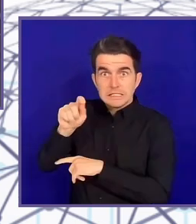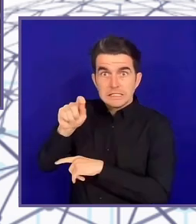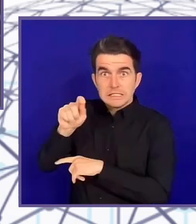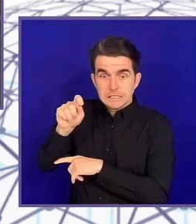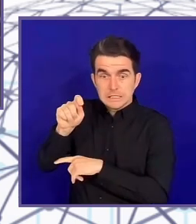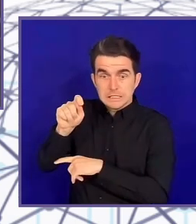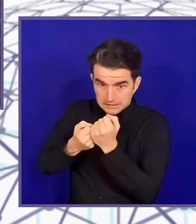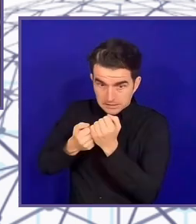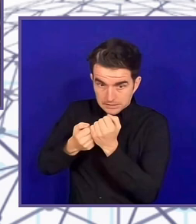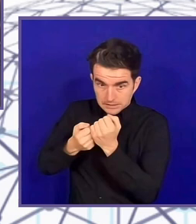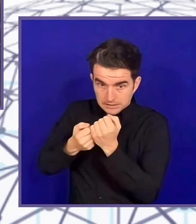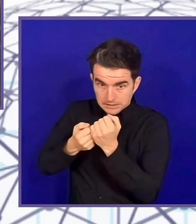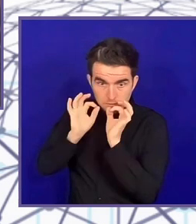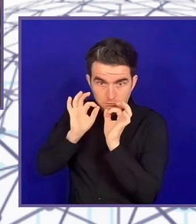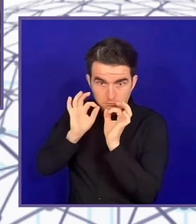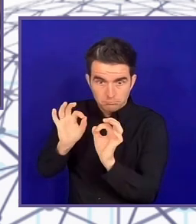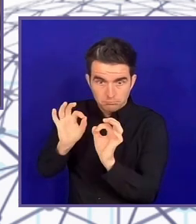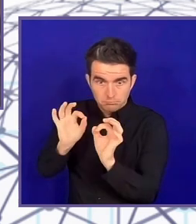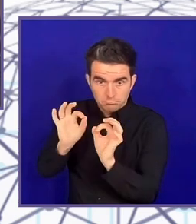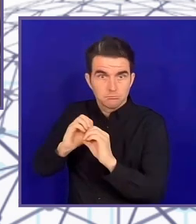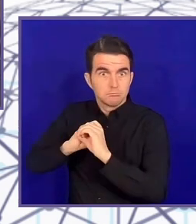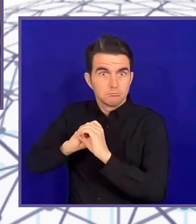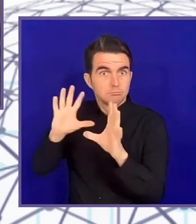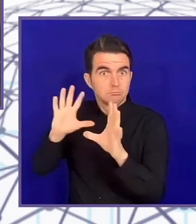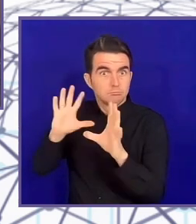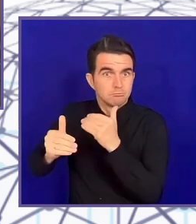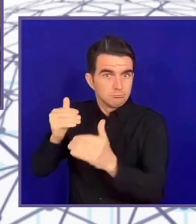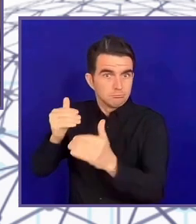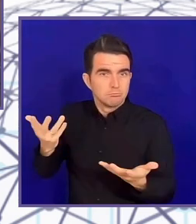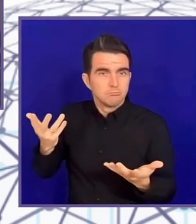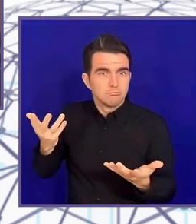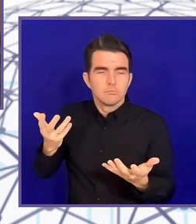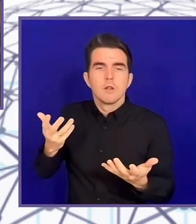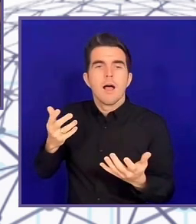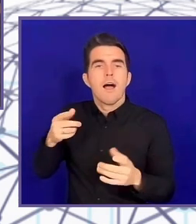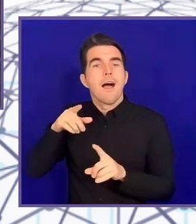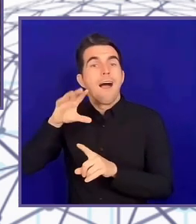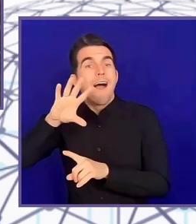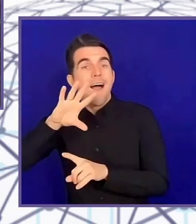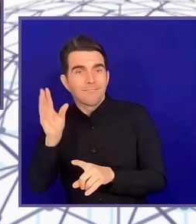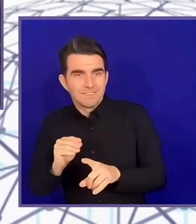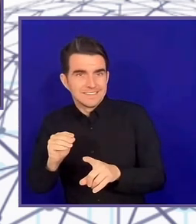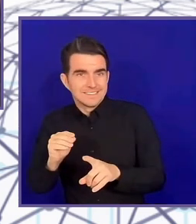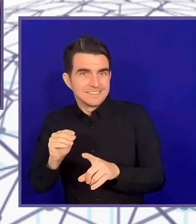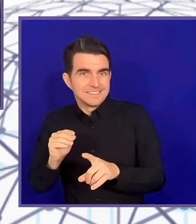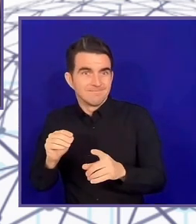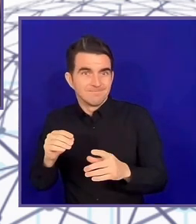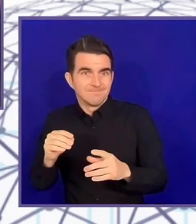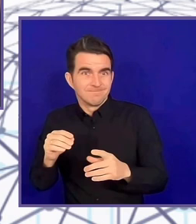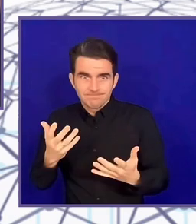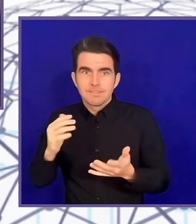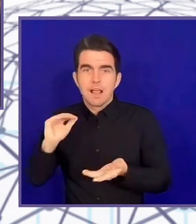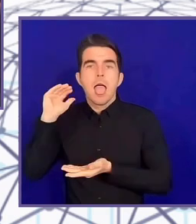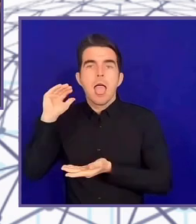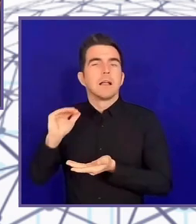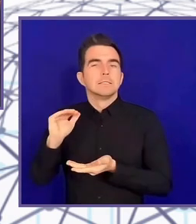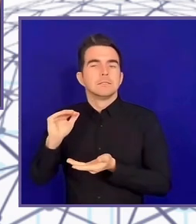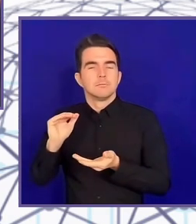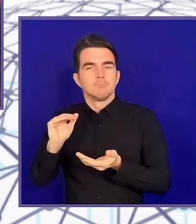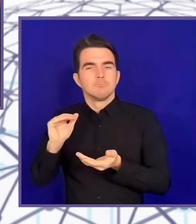brought back to the global north. And that's the only place it goes to market, and the only people who get served by it.